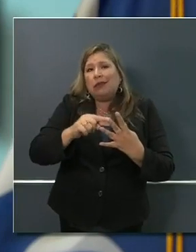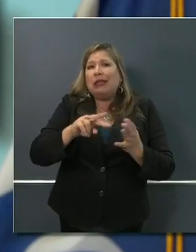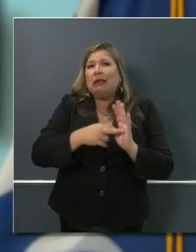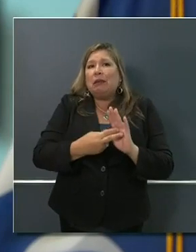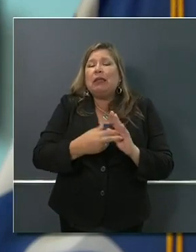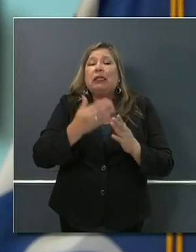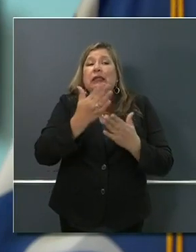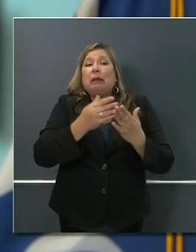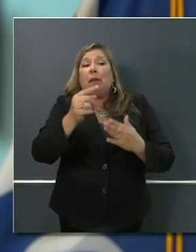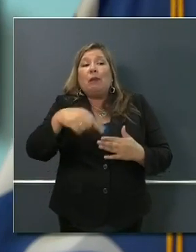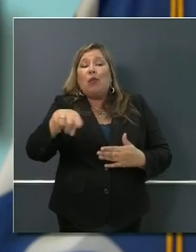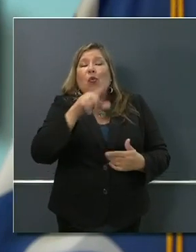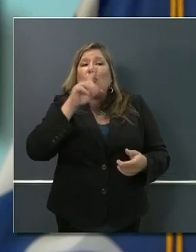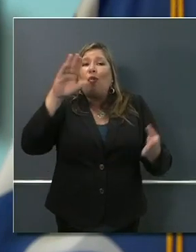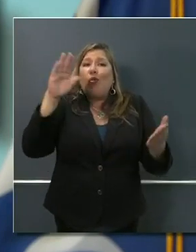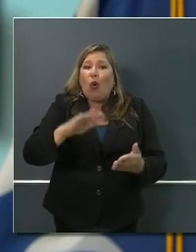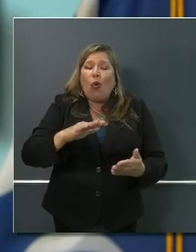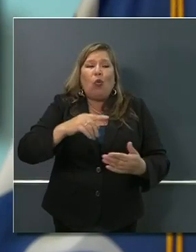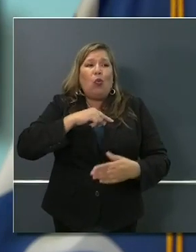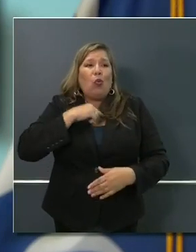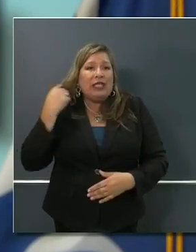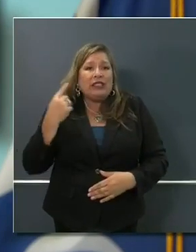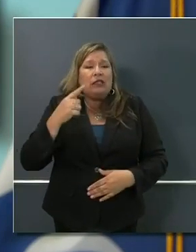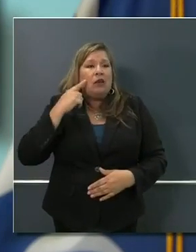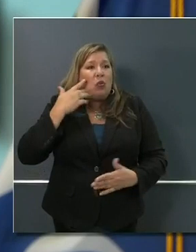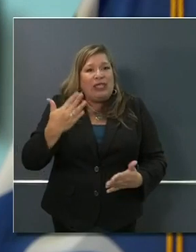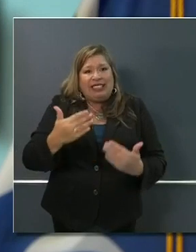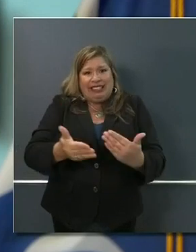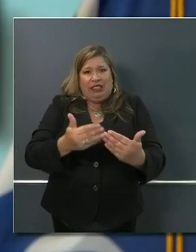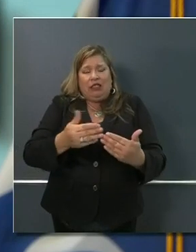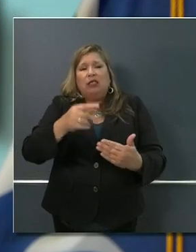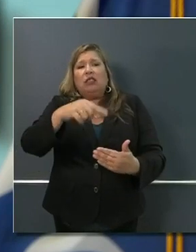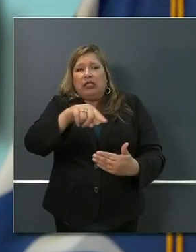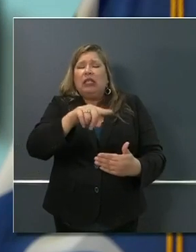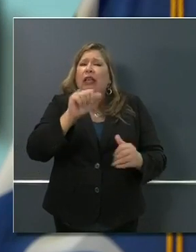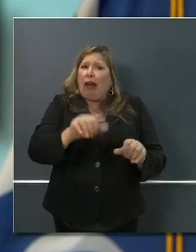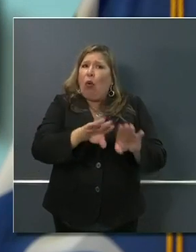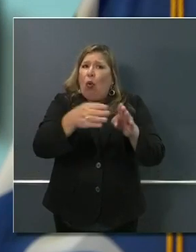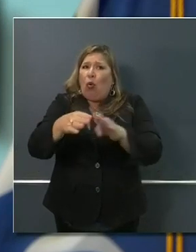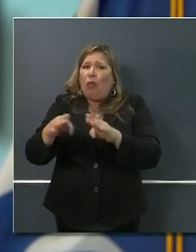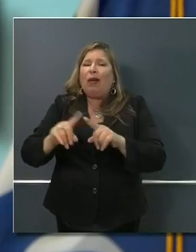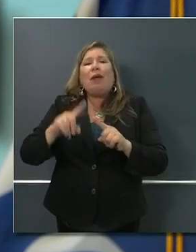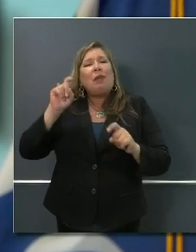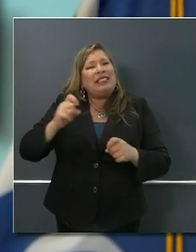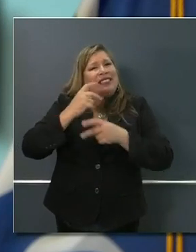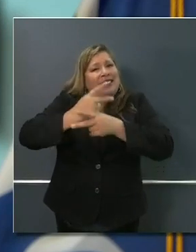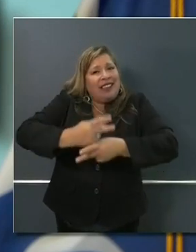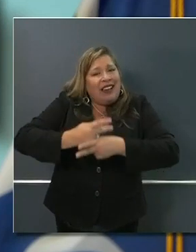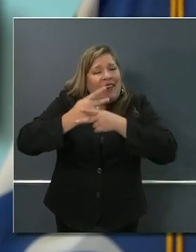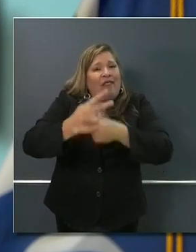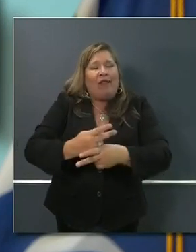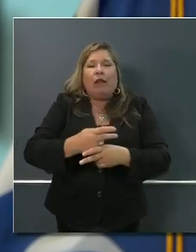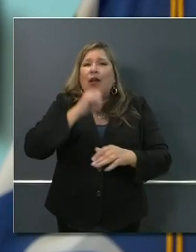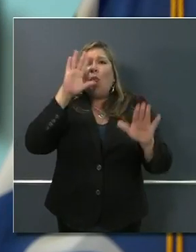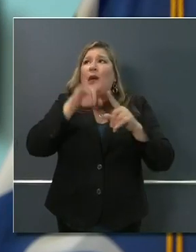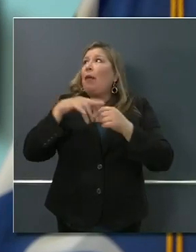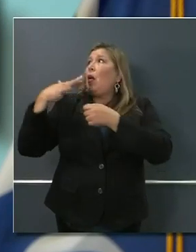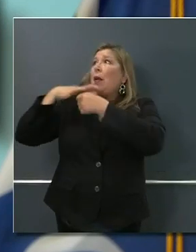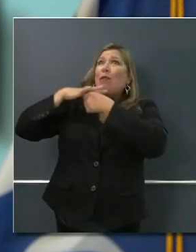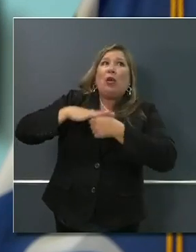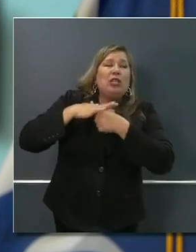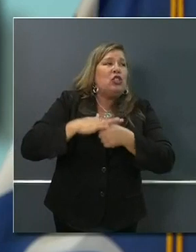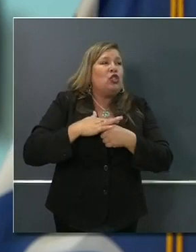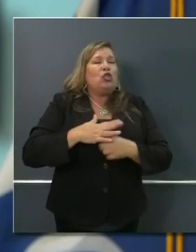low risk, but do it in a thoughtful and judicious way. Again, not on the basis of pressure, not on the basis of pump,